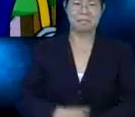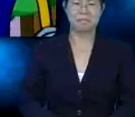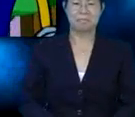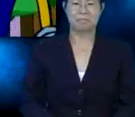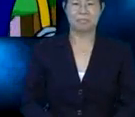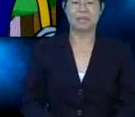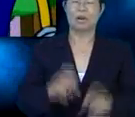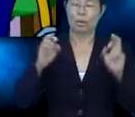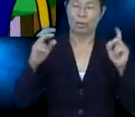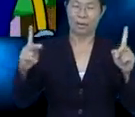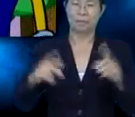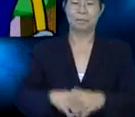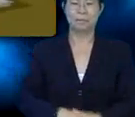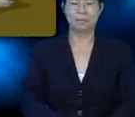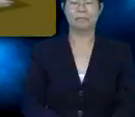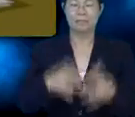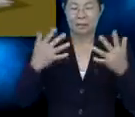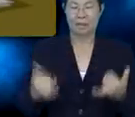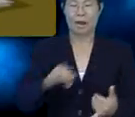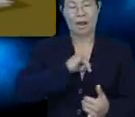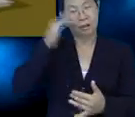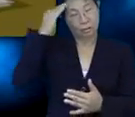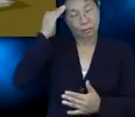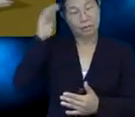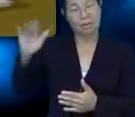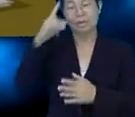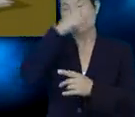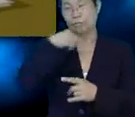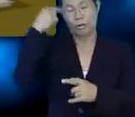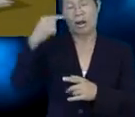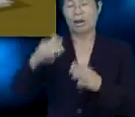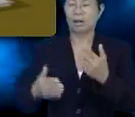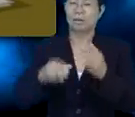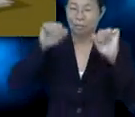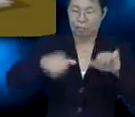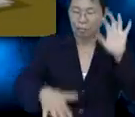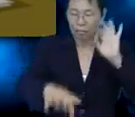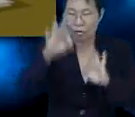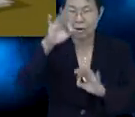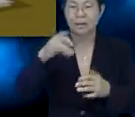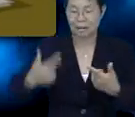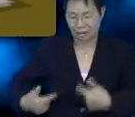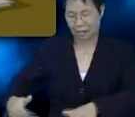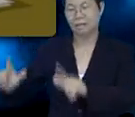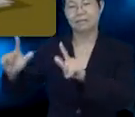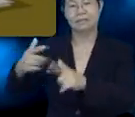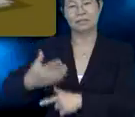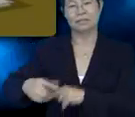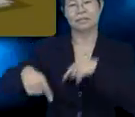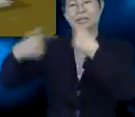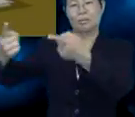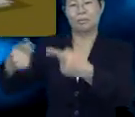That's him. Okay. Now that I know what they look like, I'll be able to find them.